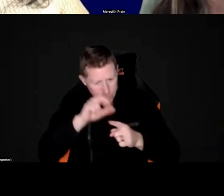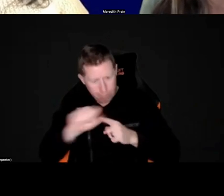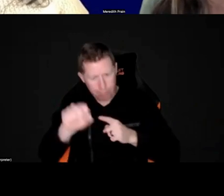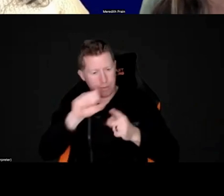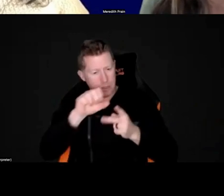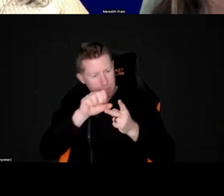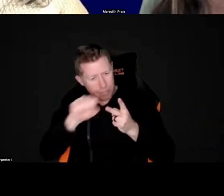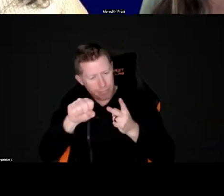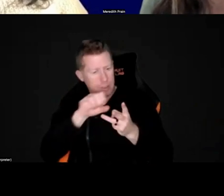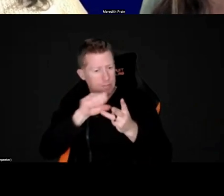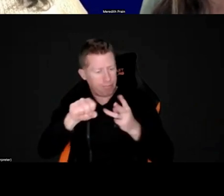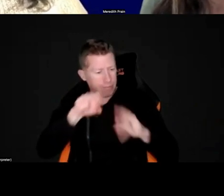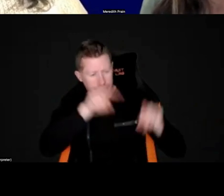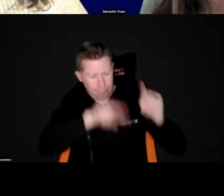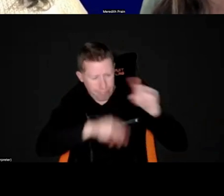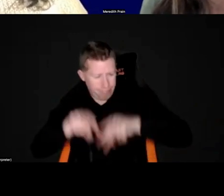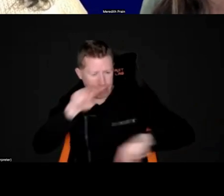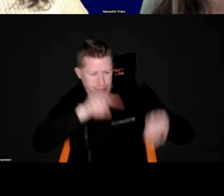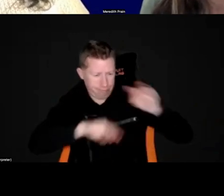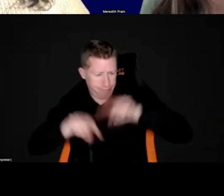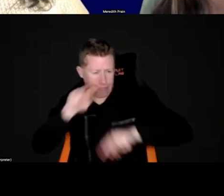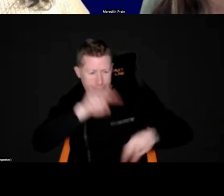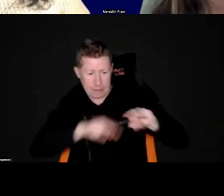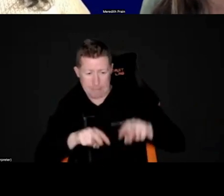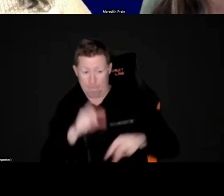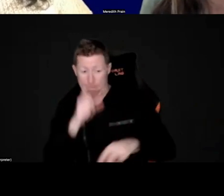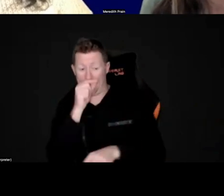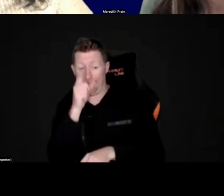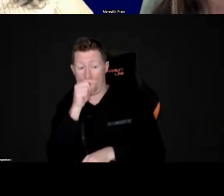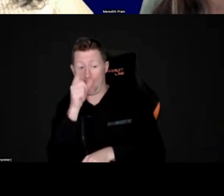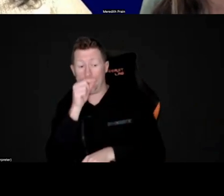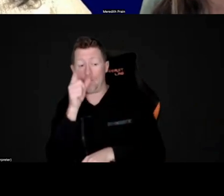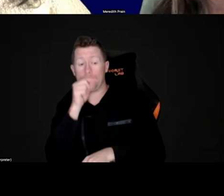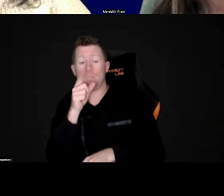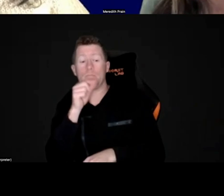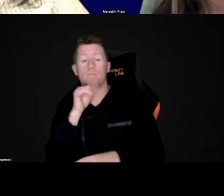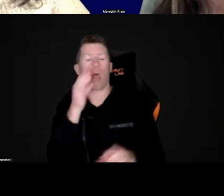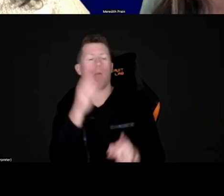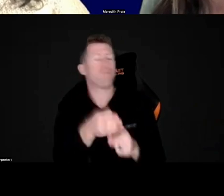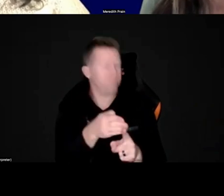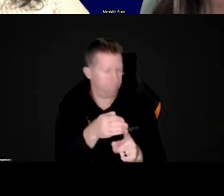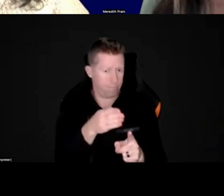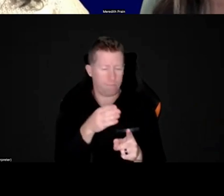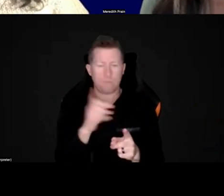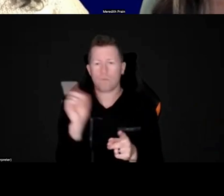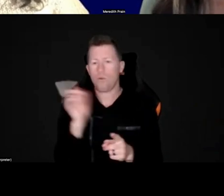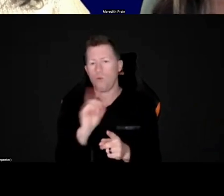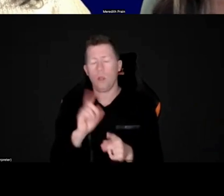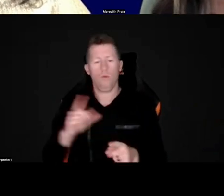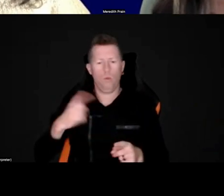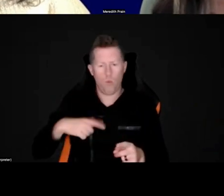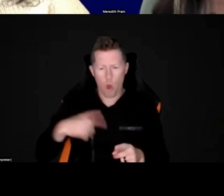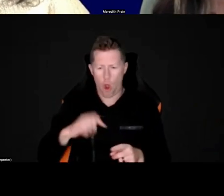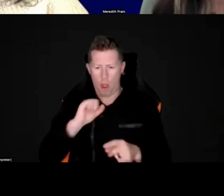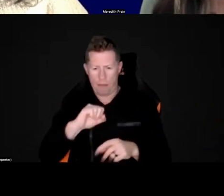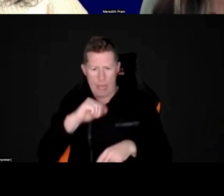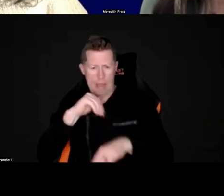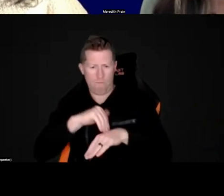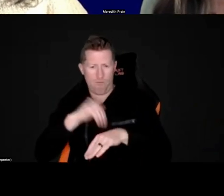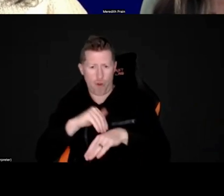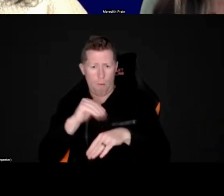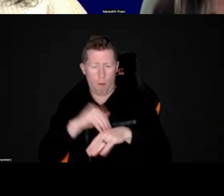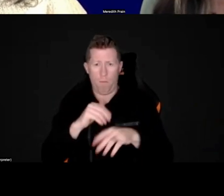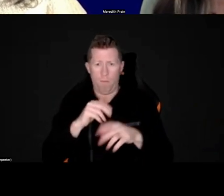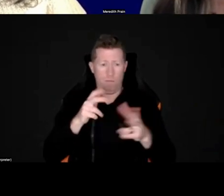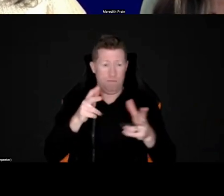and, and, and evaluated to see what the underlying factors of, um, um, visual, what their